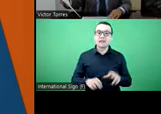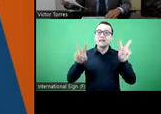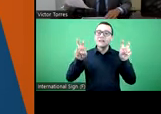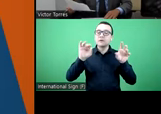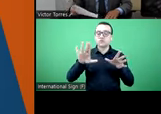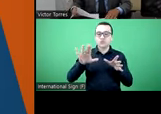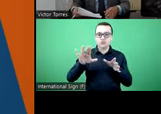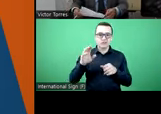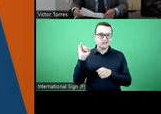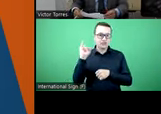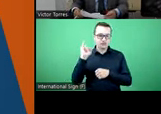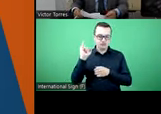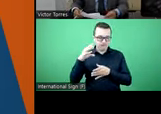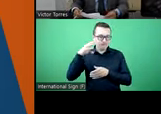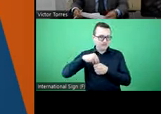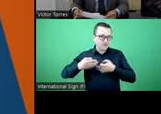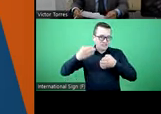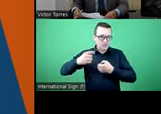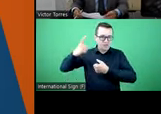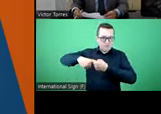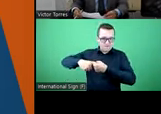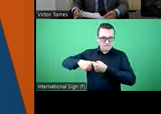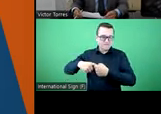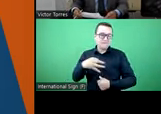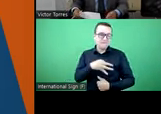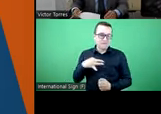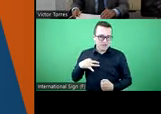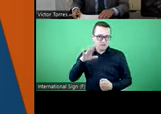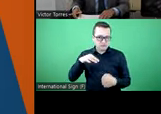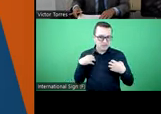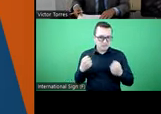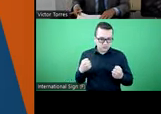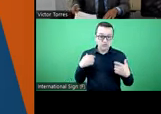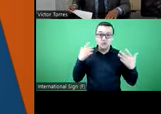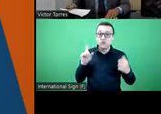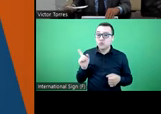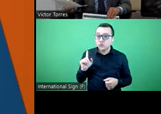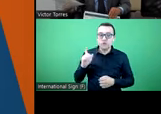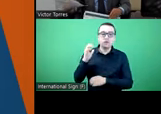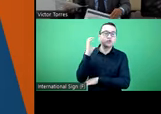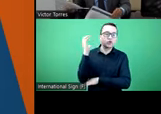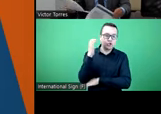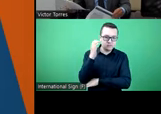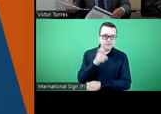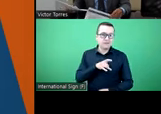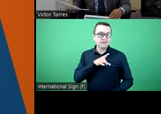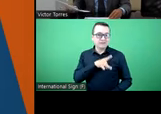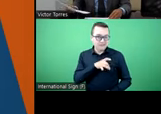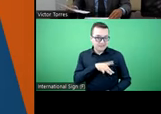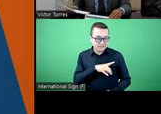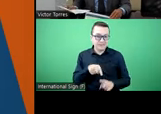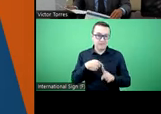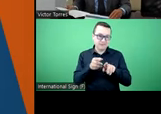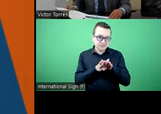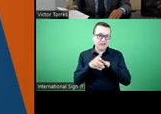en tres casos, que son Colombia, Chile y Jamaica, donde estamos realizando un trabajo de levantamiento de